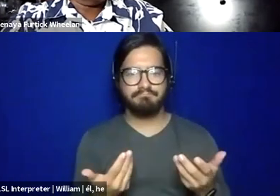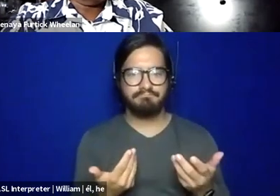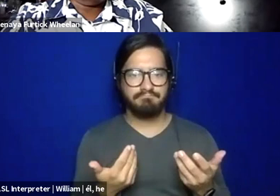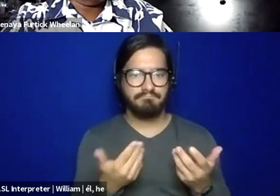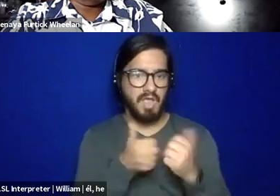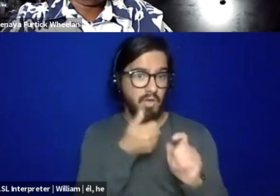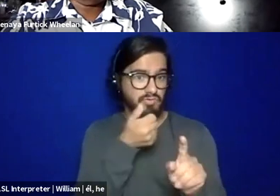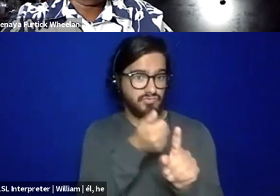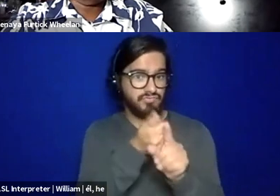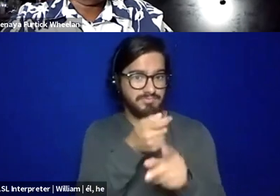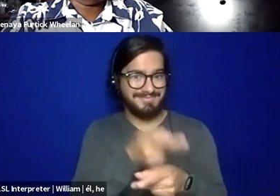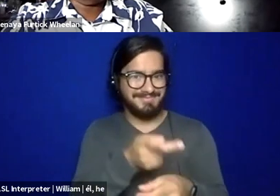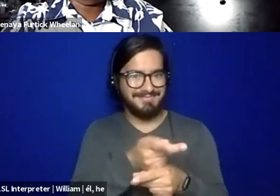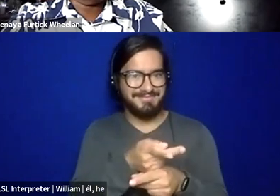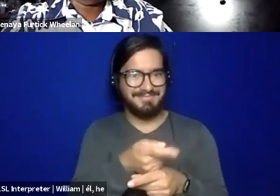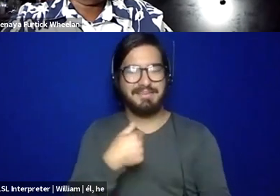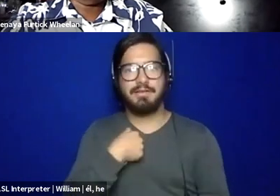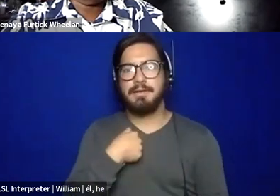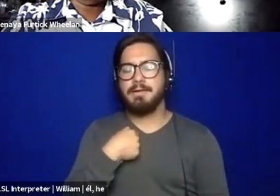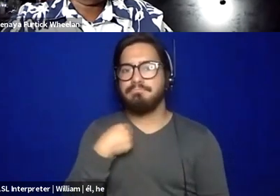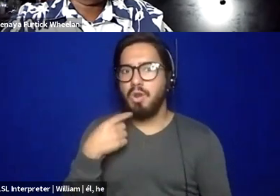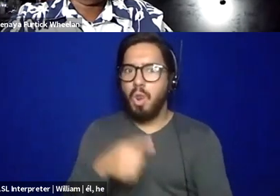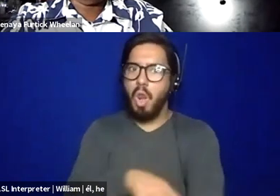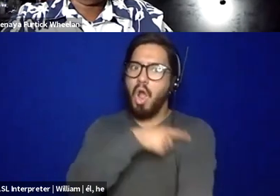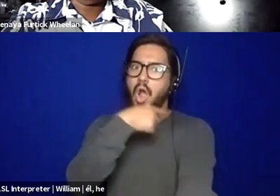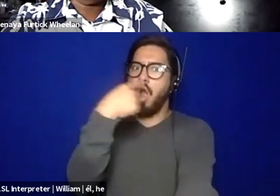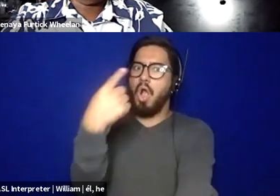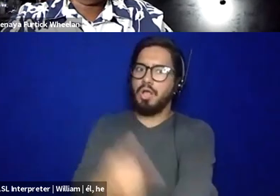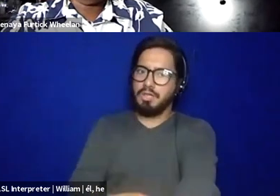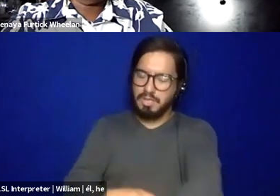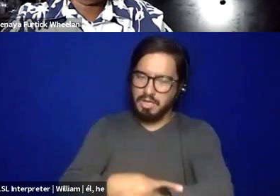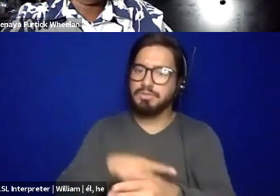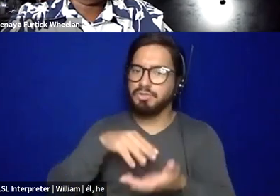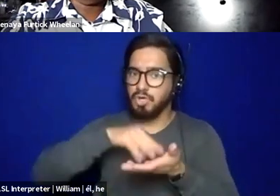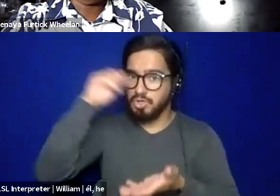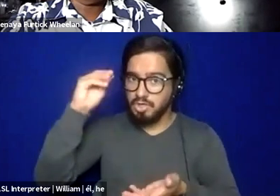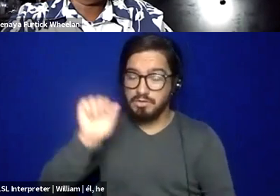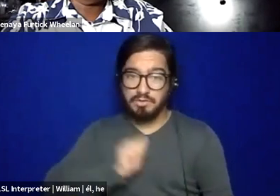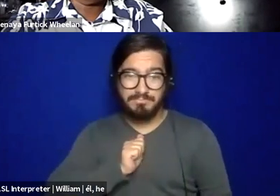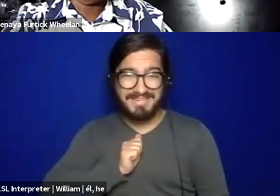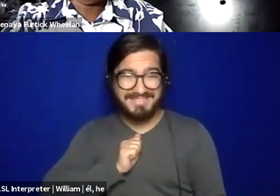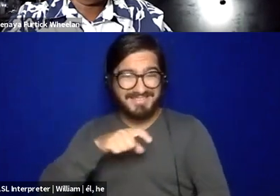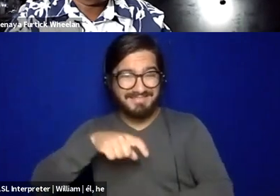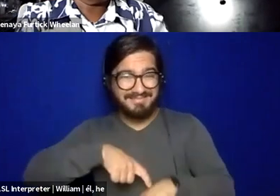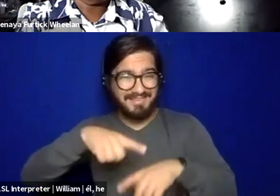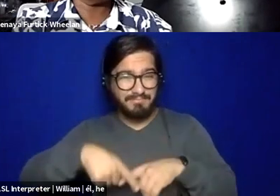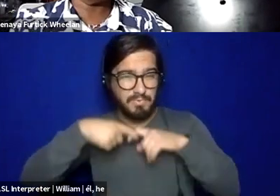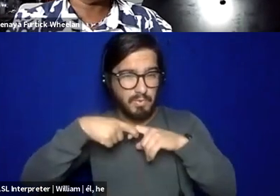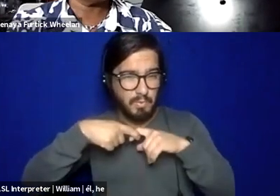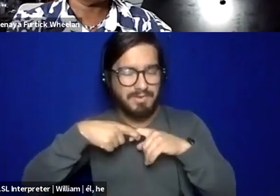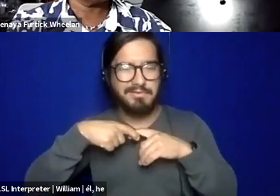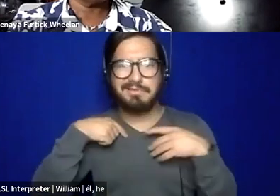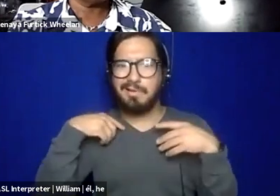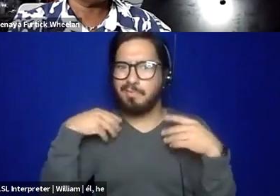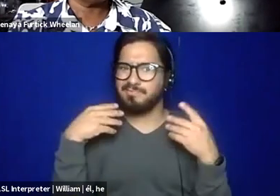I will say that it definitely took me a long time to learn, to take time out. I was the worst of boundaries, the worst